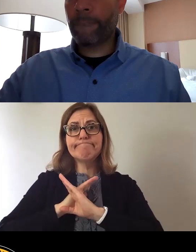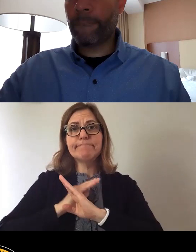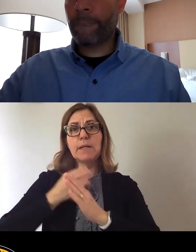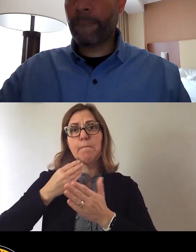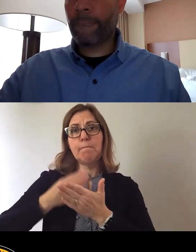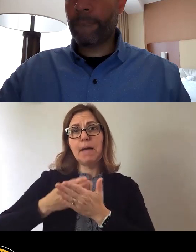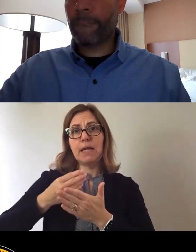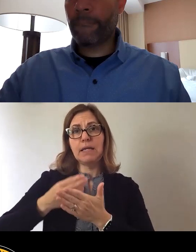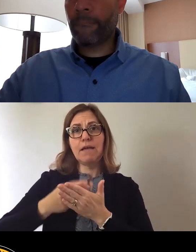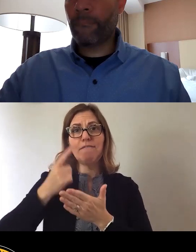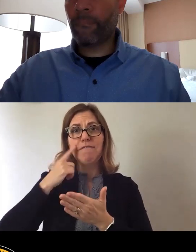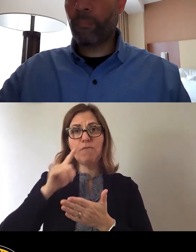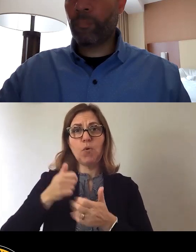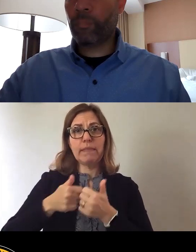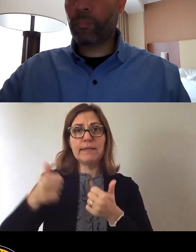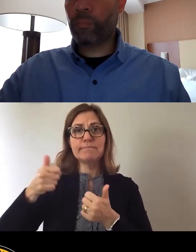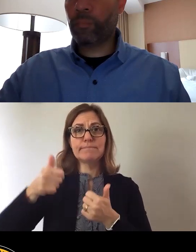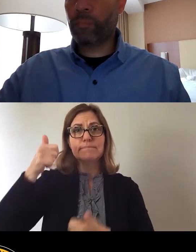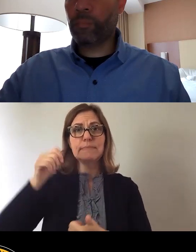the the elite.